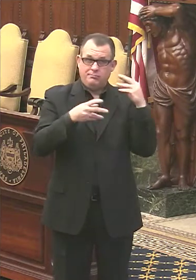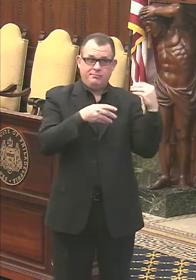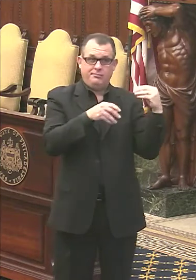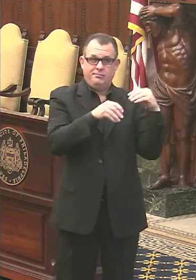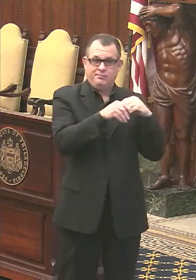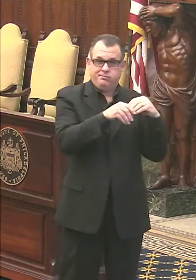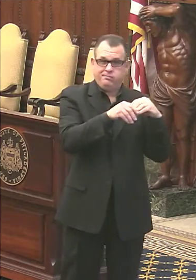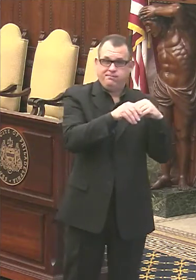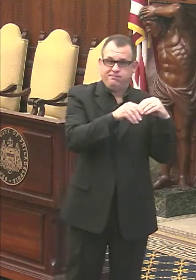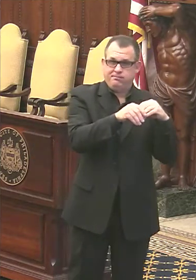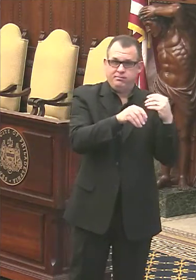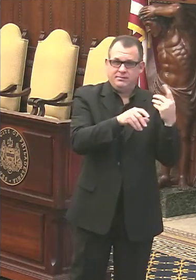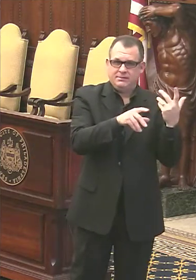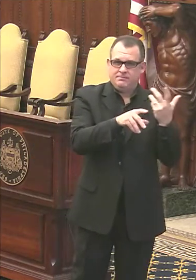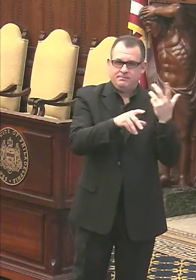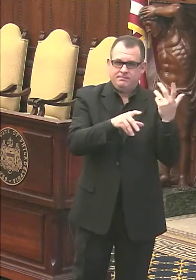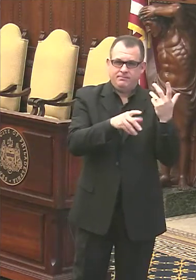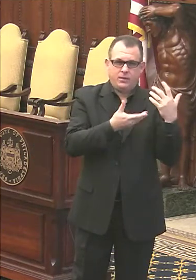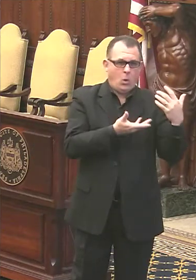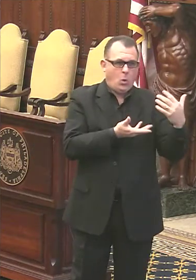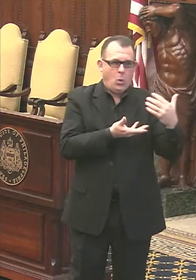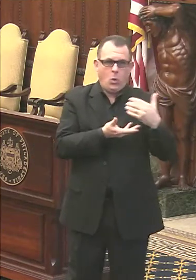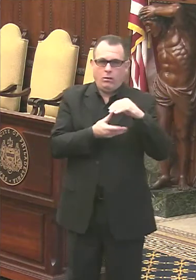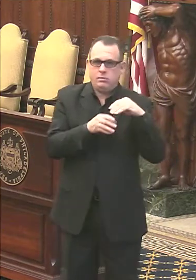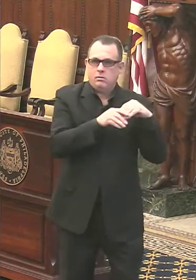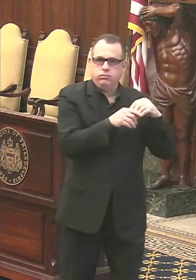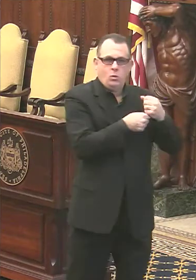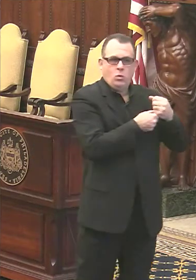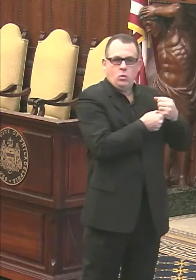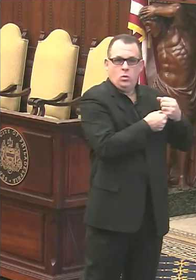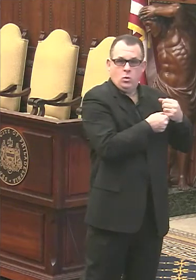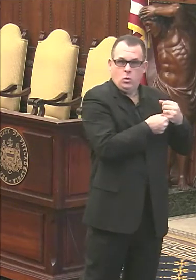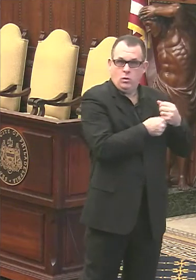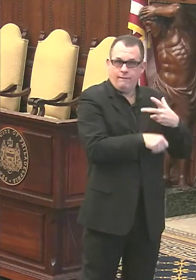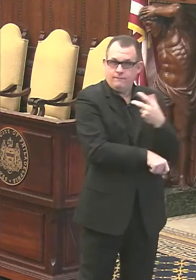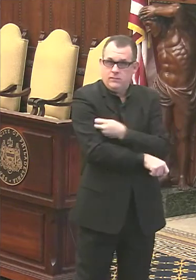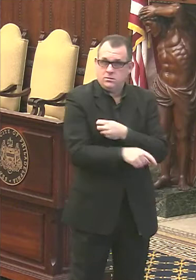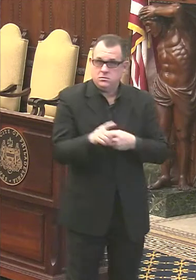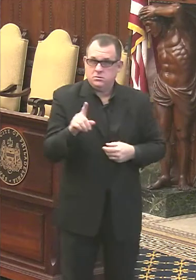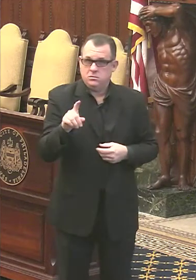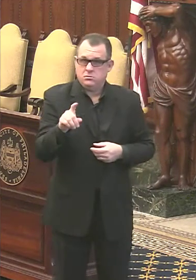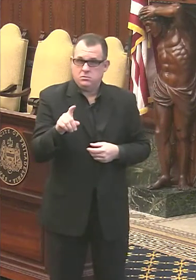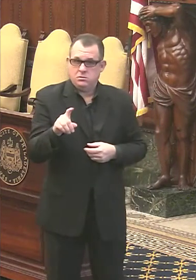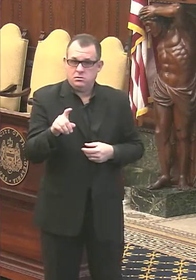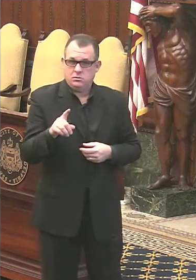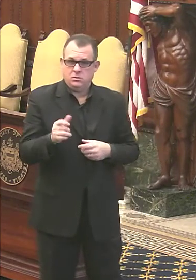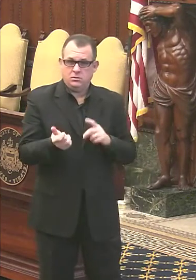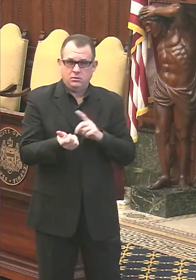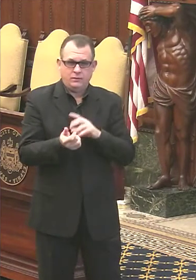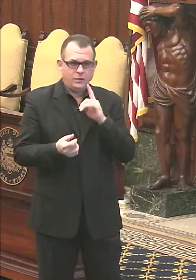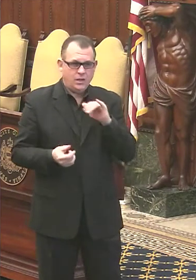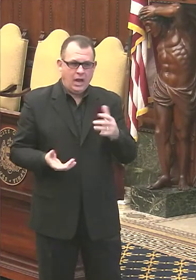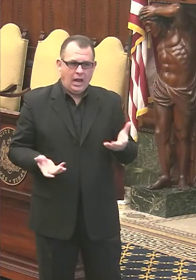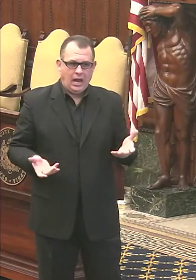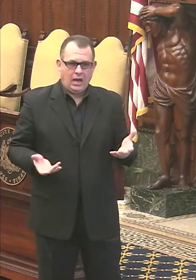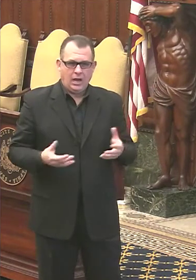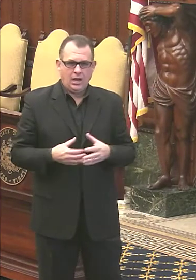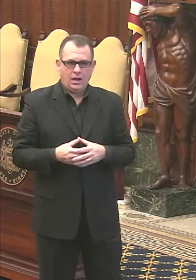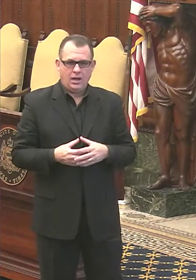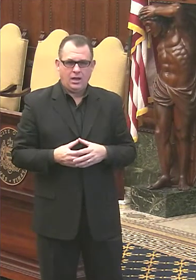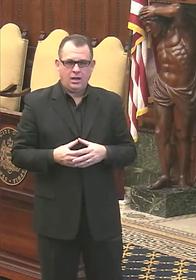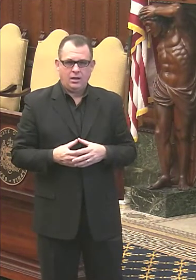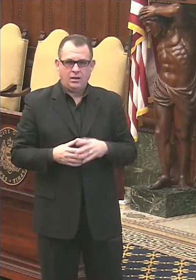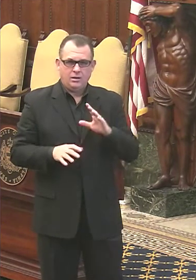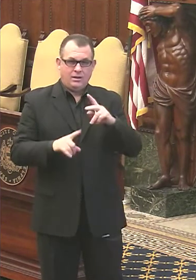even hoarding vaccines for any reason? First, let just say, I did not say that Philly fighting COVID is not affiliated with the city.